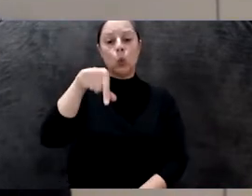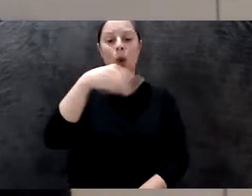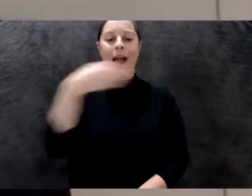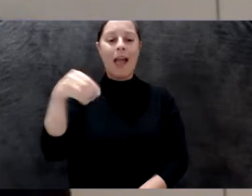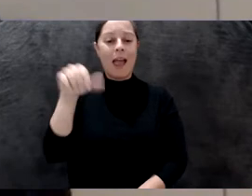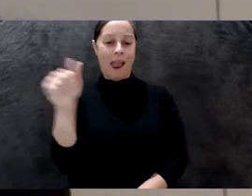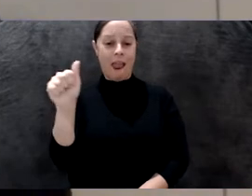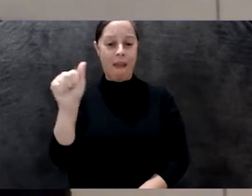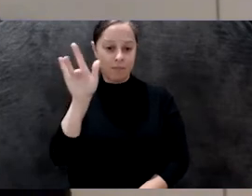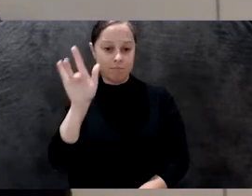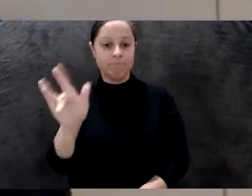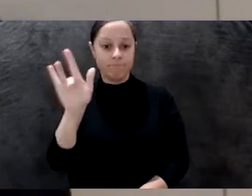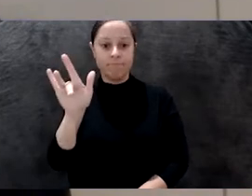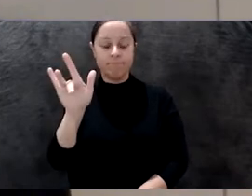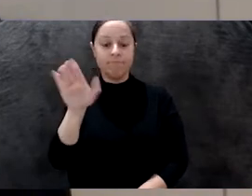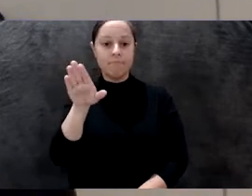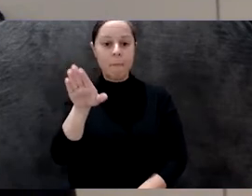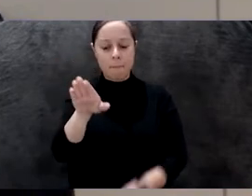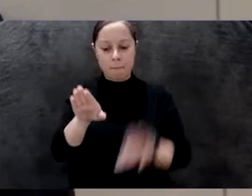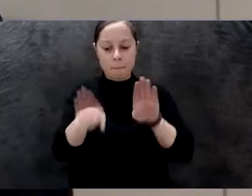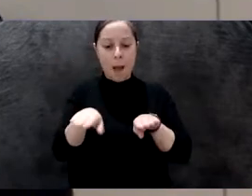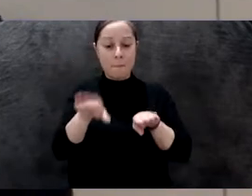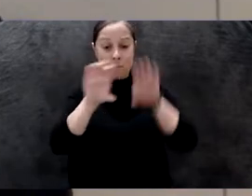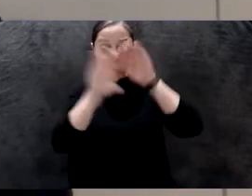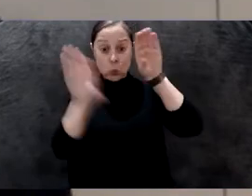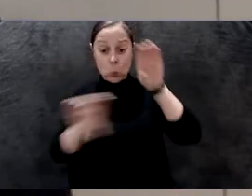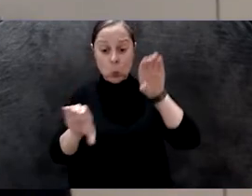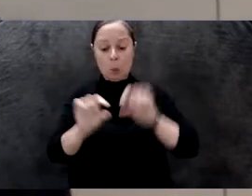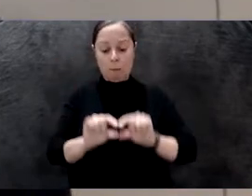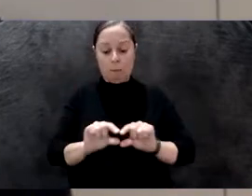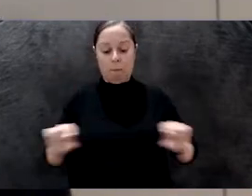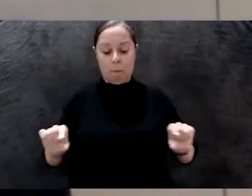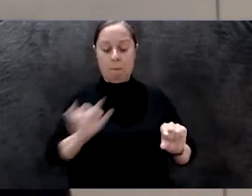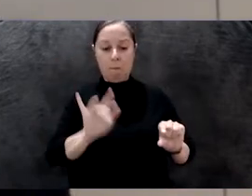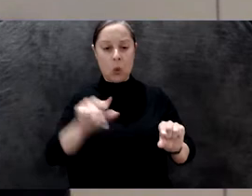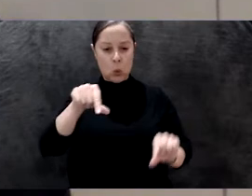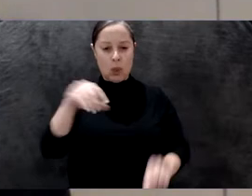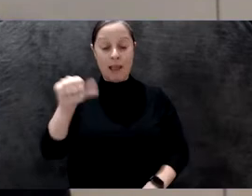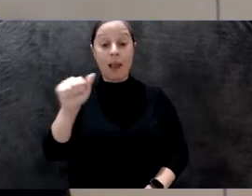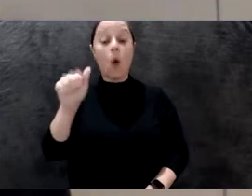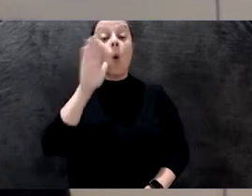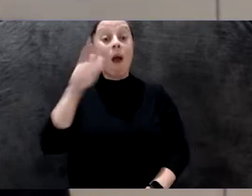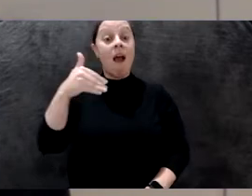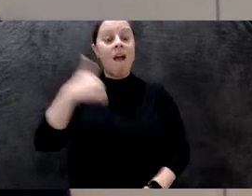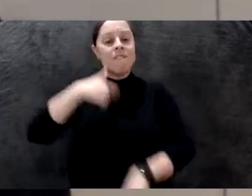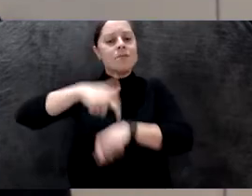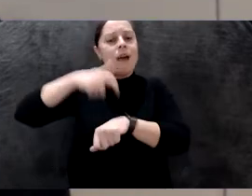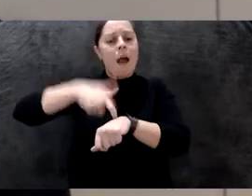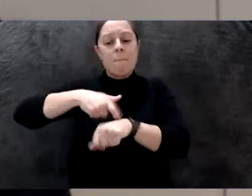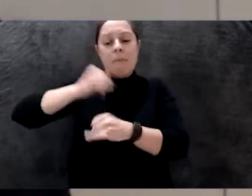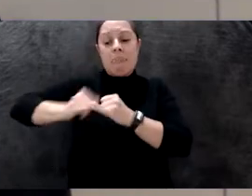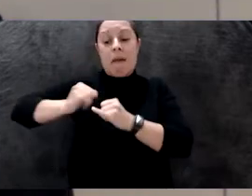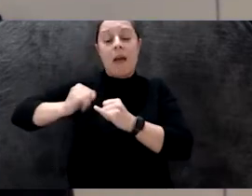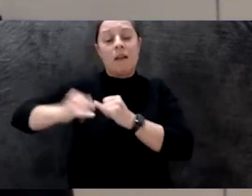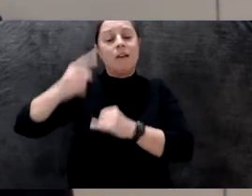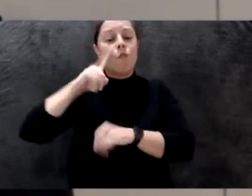That's also at the bottom of your Zoom window. We will have a dedicated section towards the end of the conversation to answer as many of them